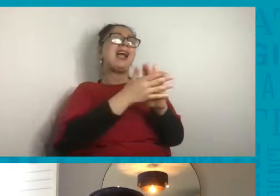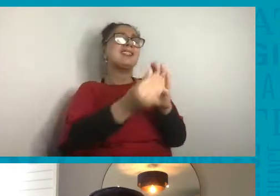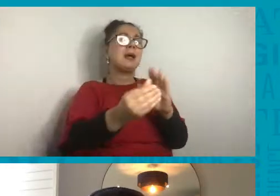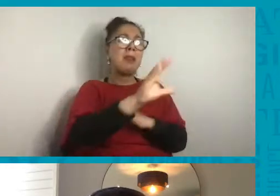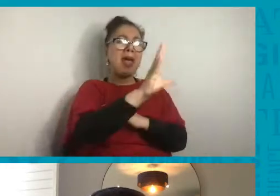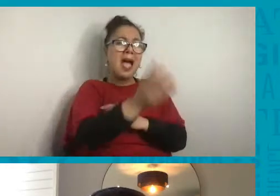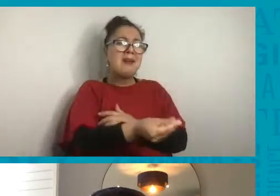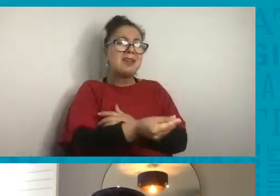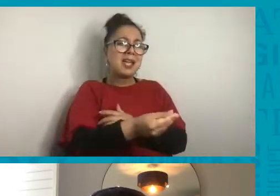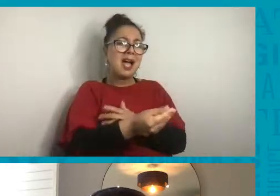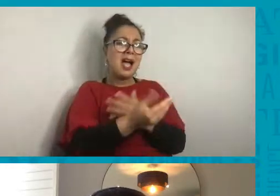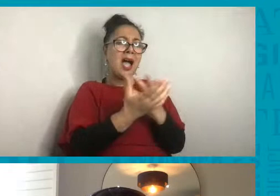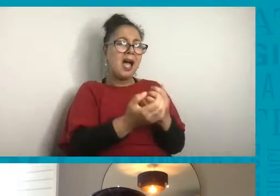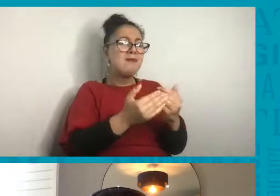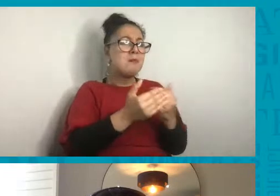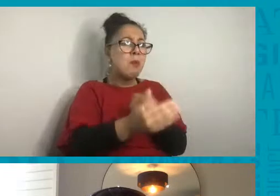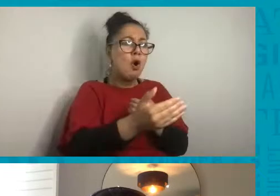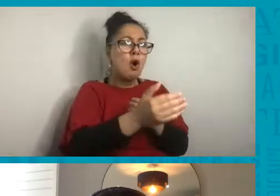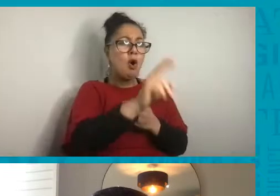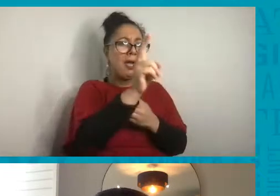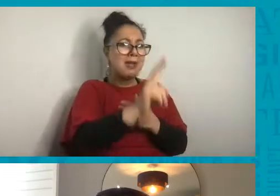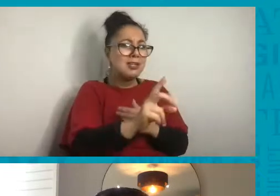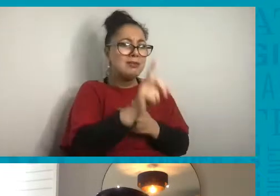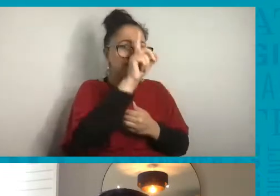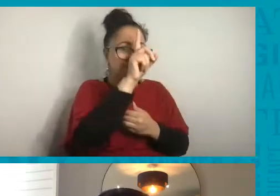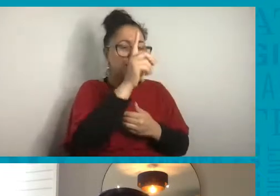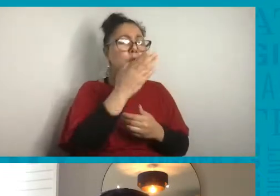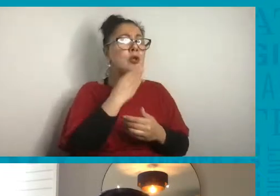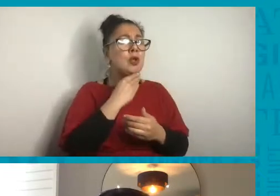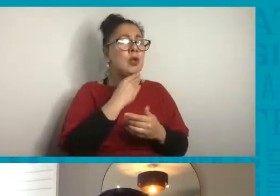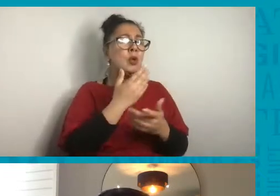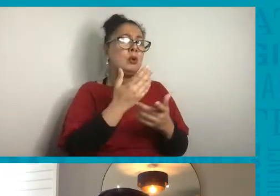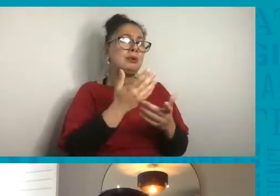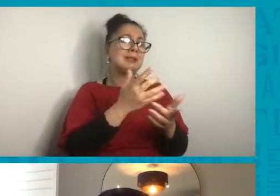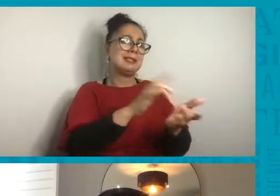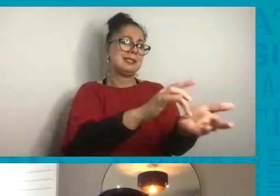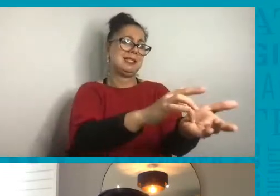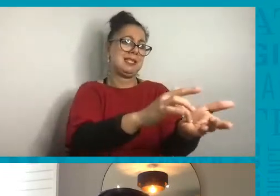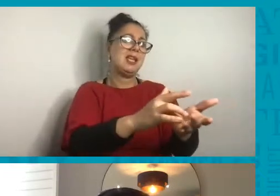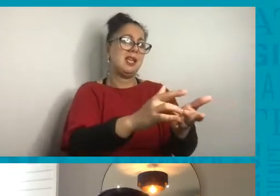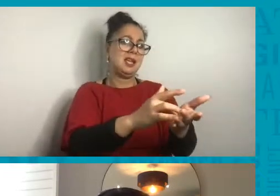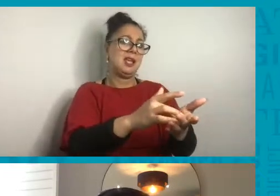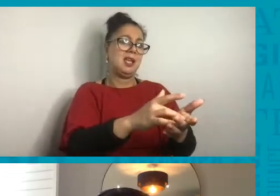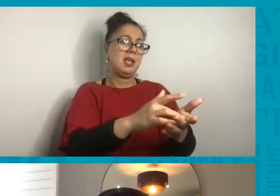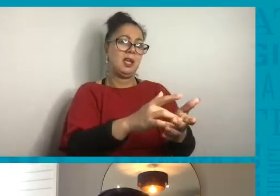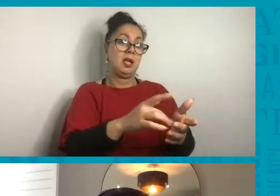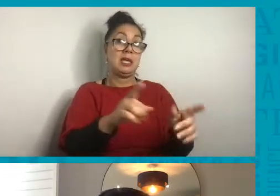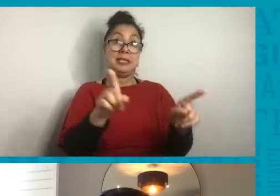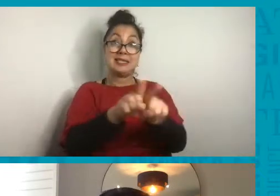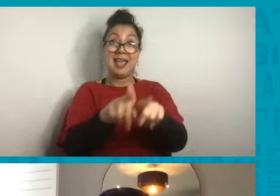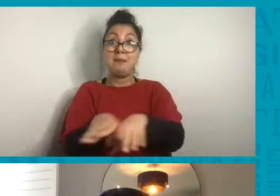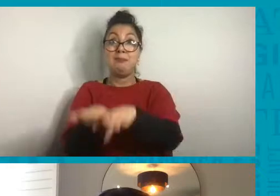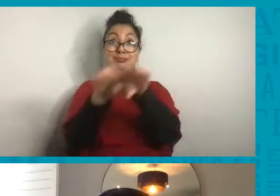be more energy use where there's more cities. And, and as you said, it's not the same everywhere.